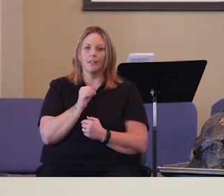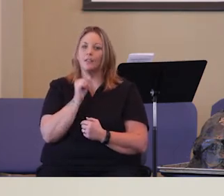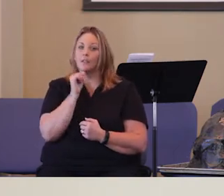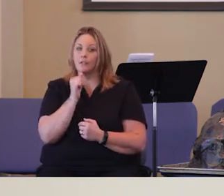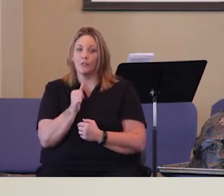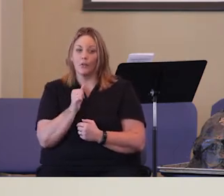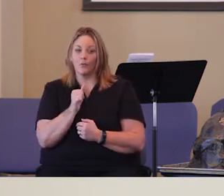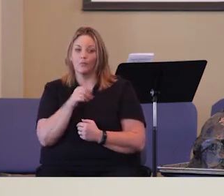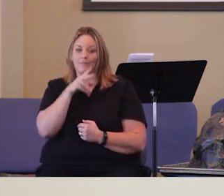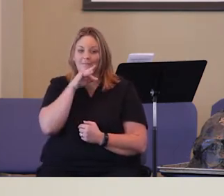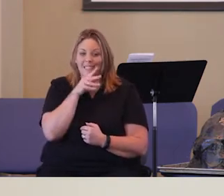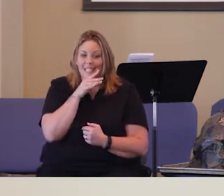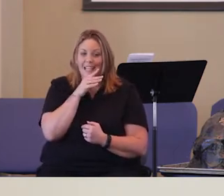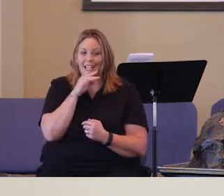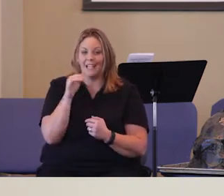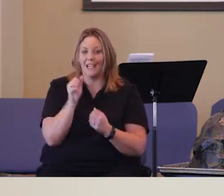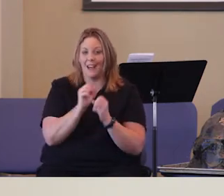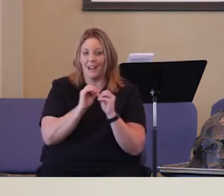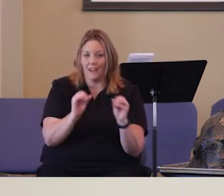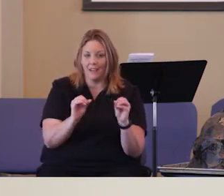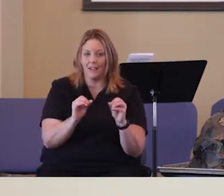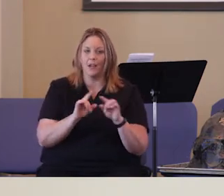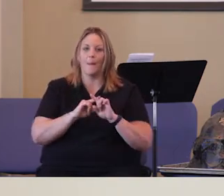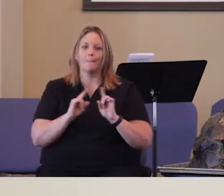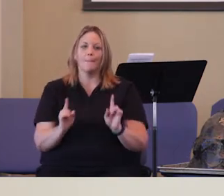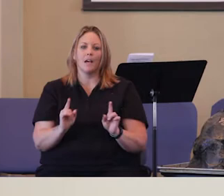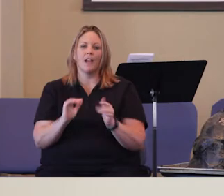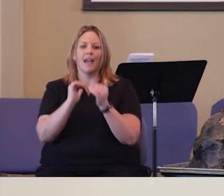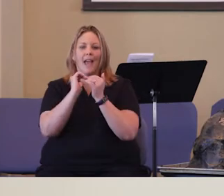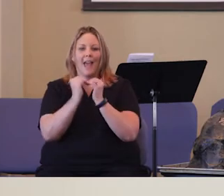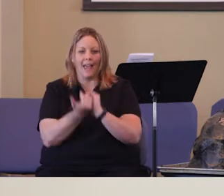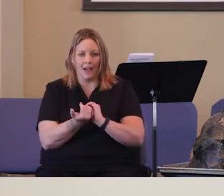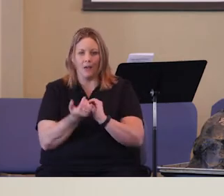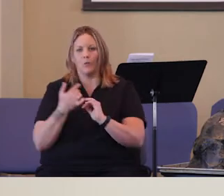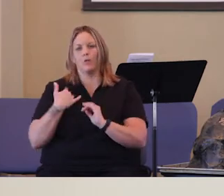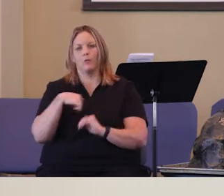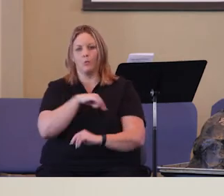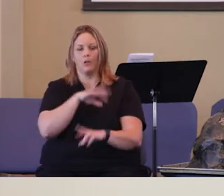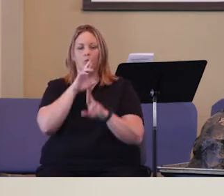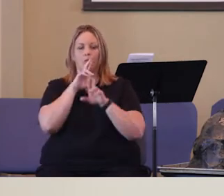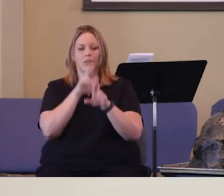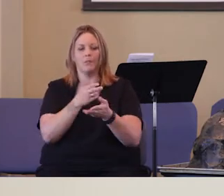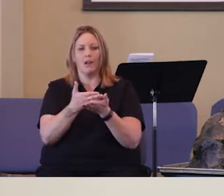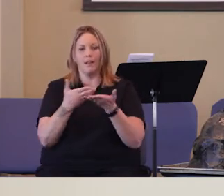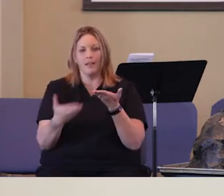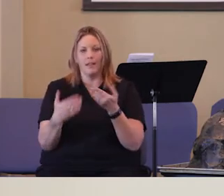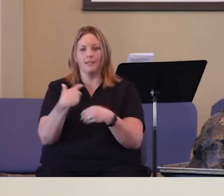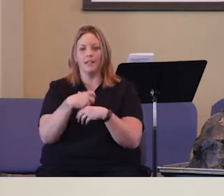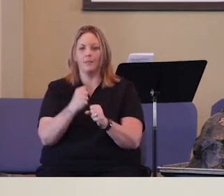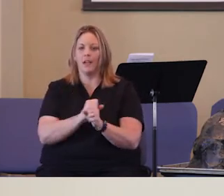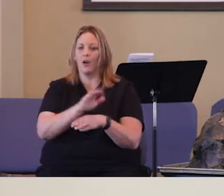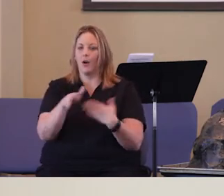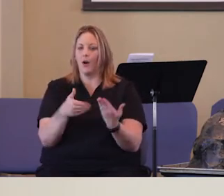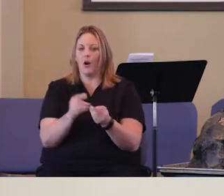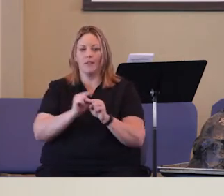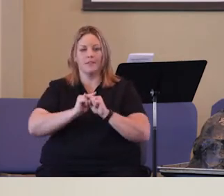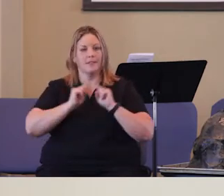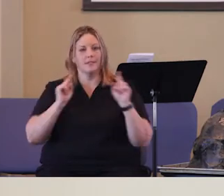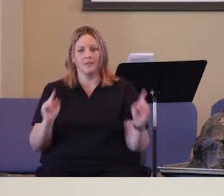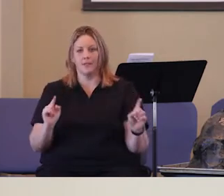not saying don't say anything, but I'm saying how we respond to things can make